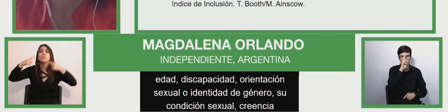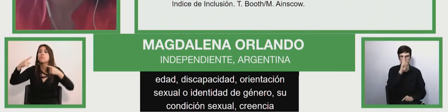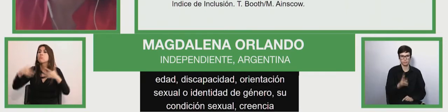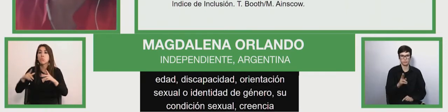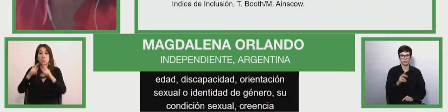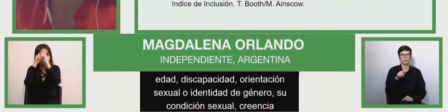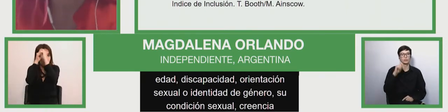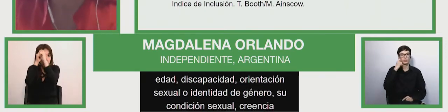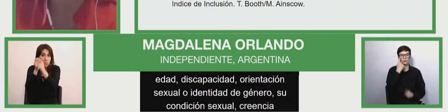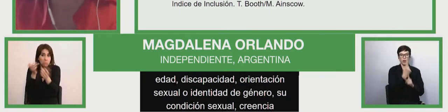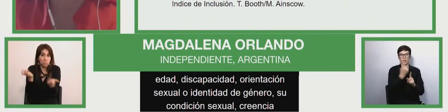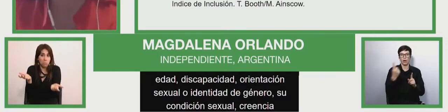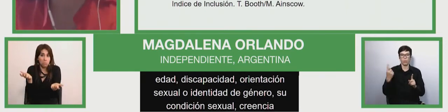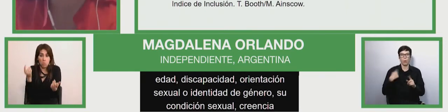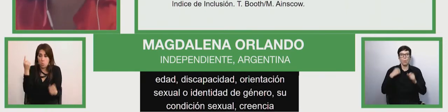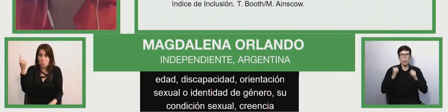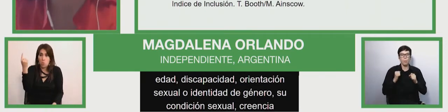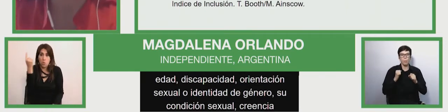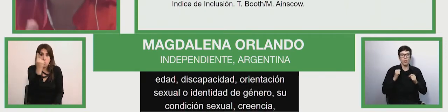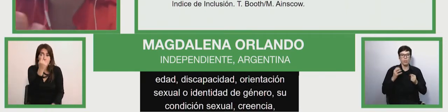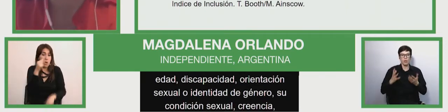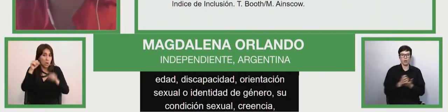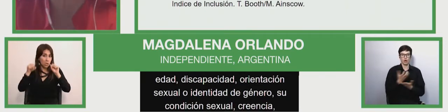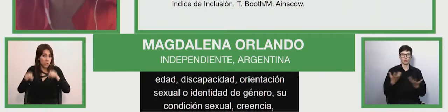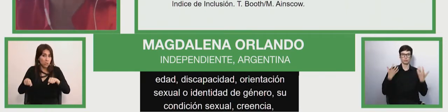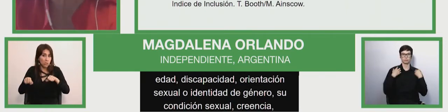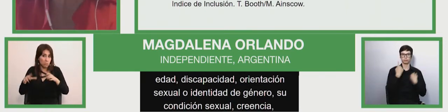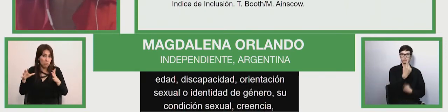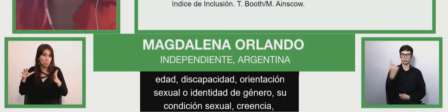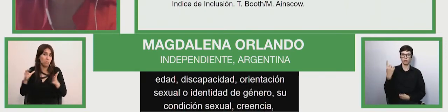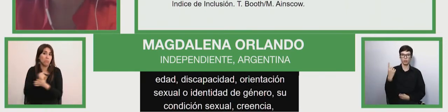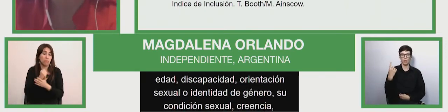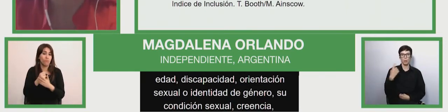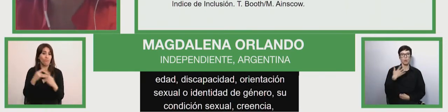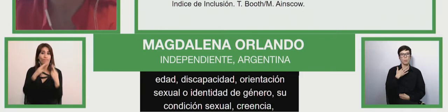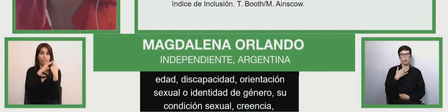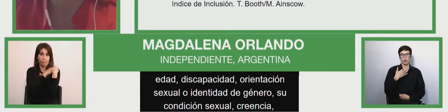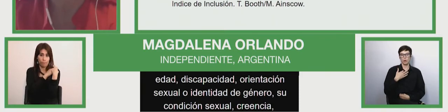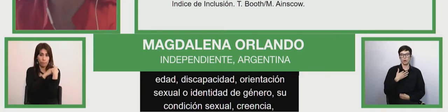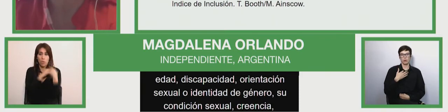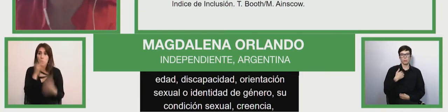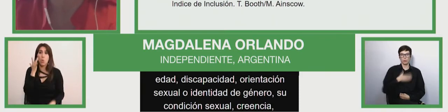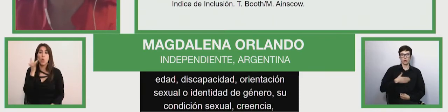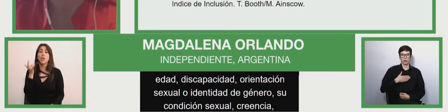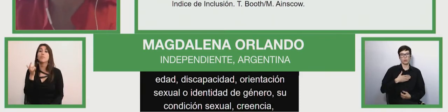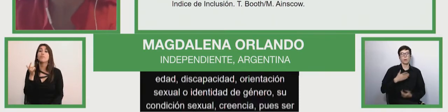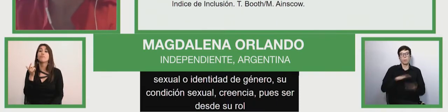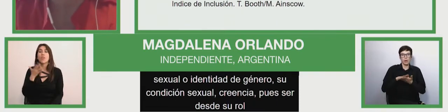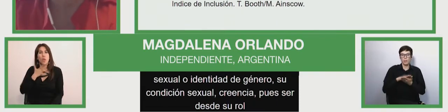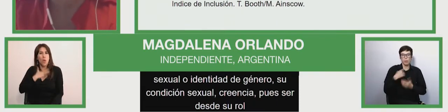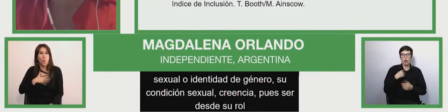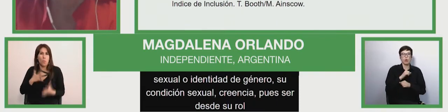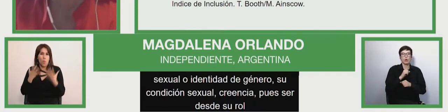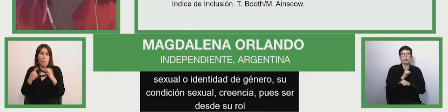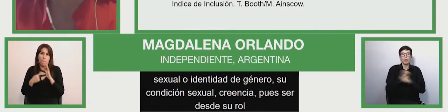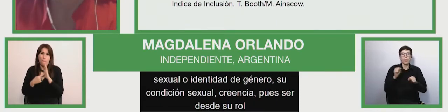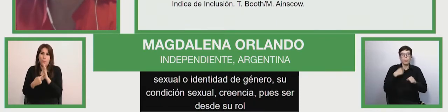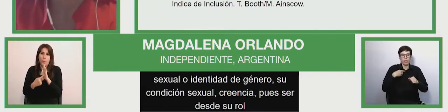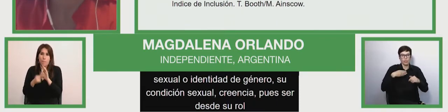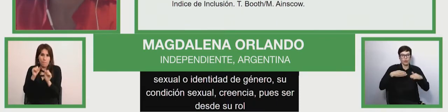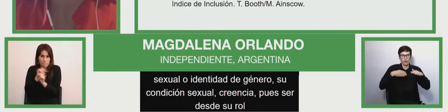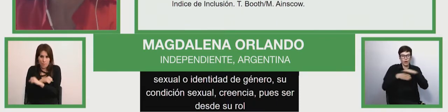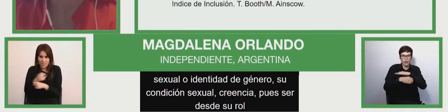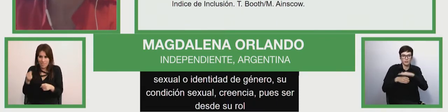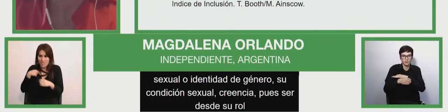that everybody can do from their role whatever i don't have here who are listening to me so in this